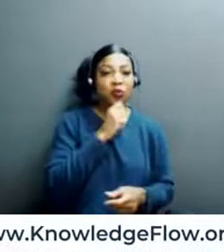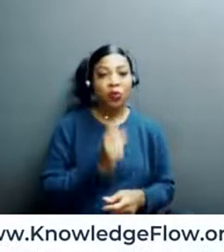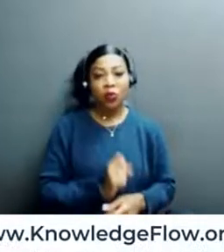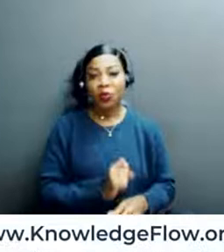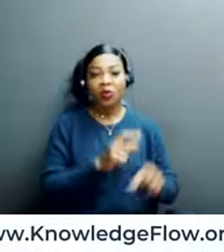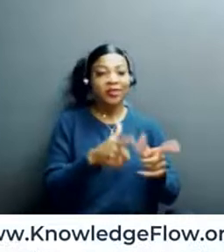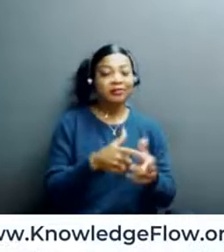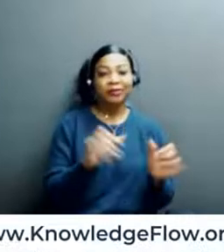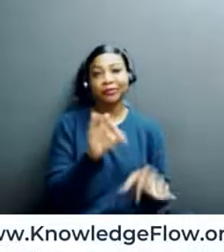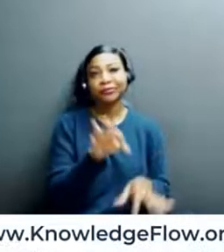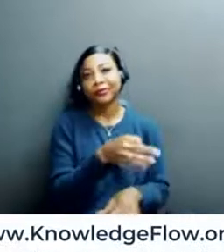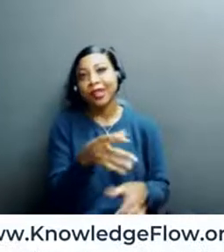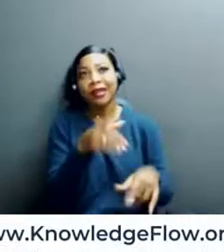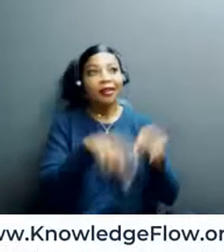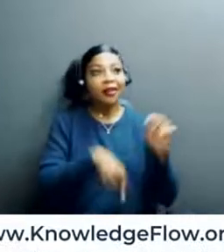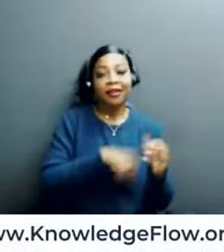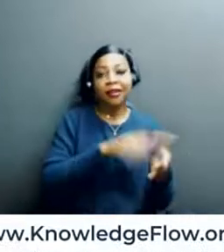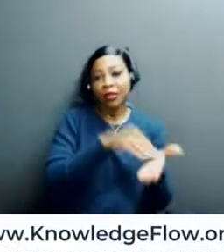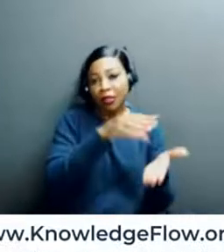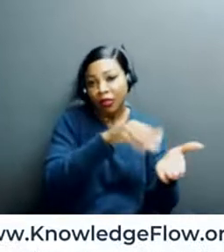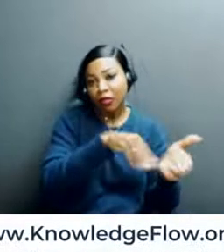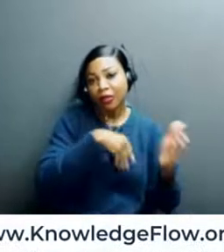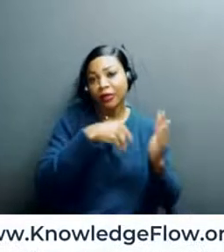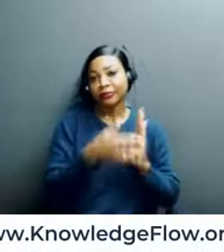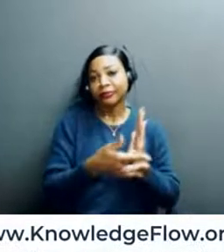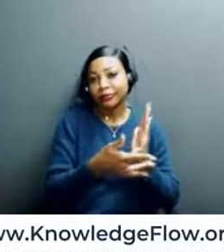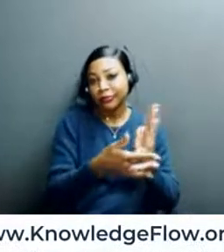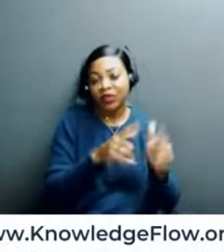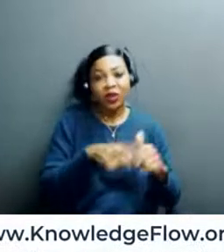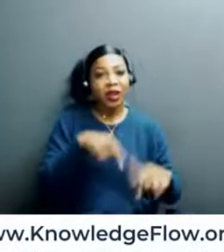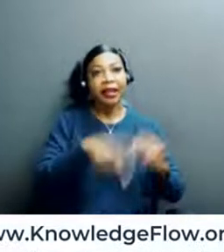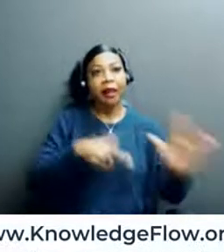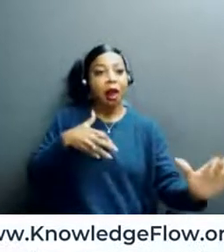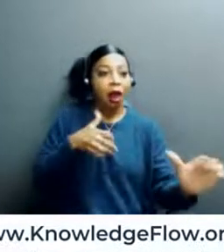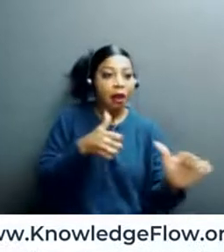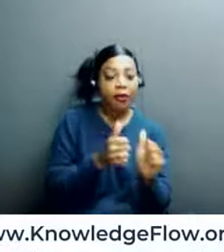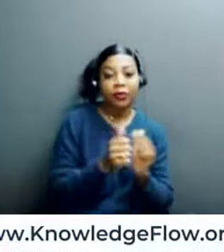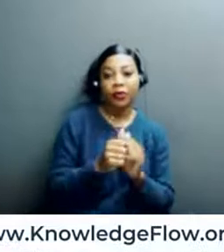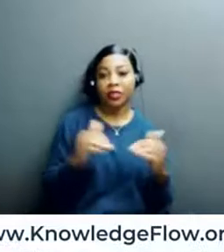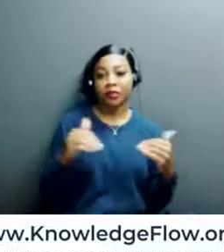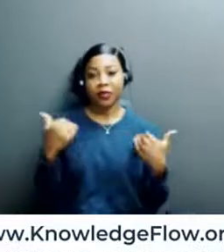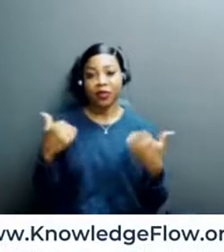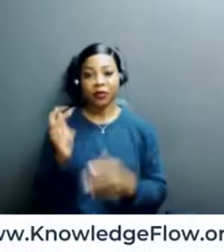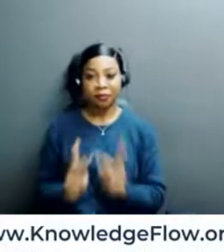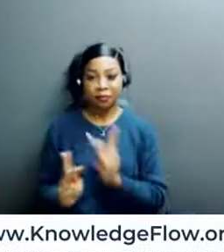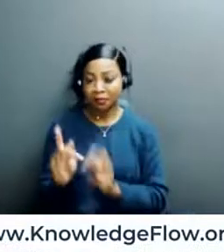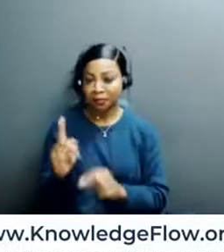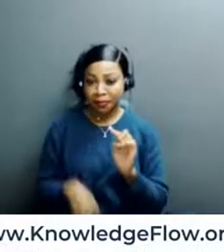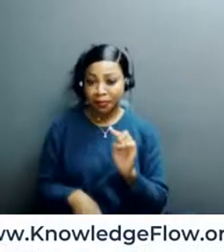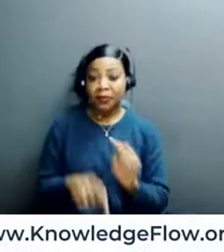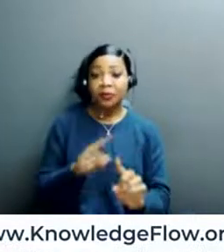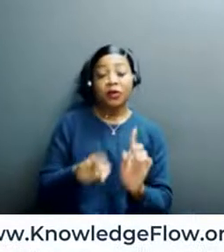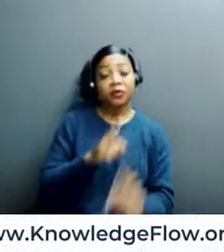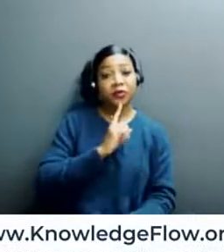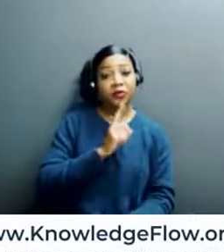technology and felt that they would never be able to keep up or to catch up with the younger generation. And so in reality, older